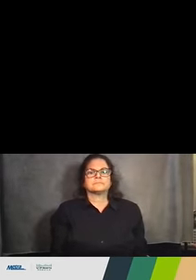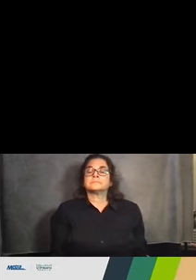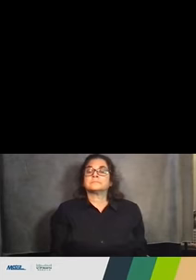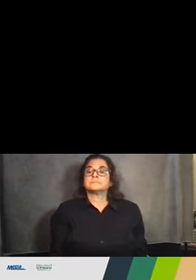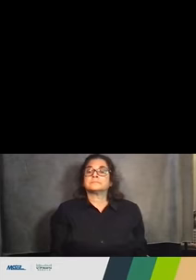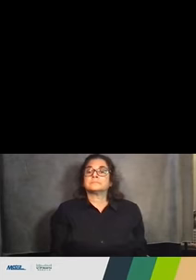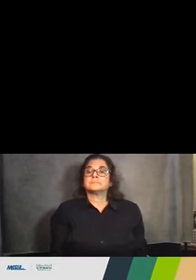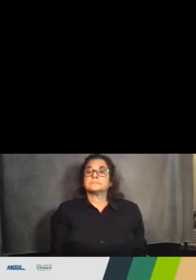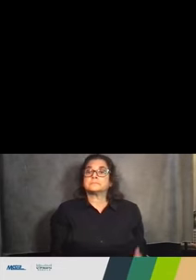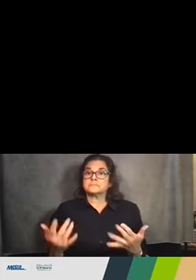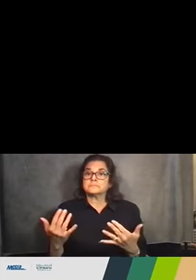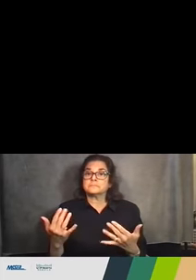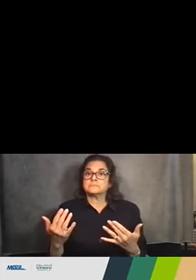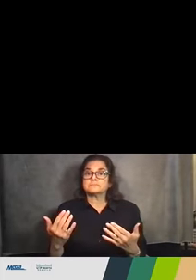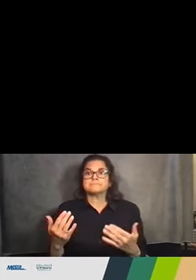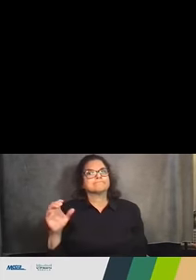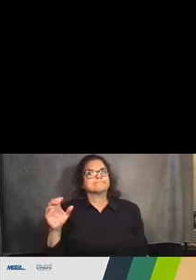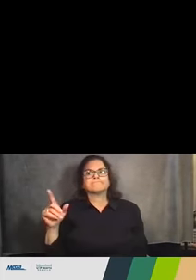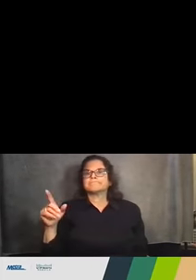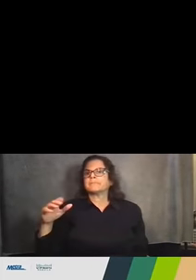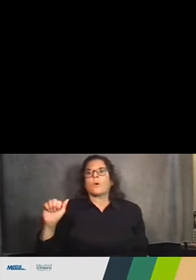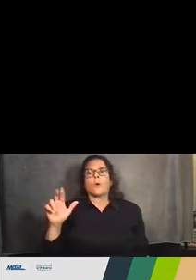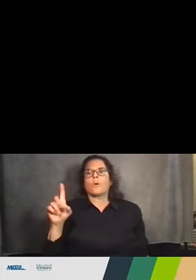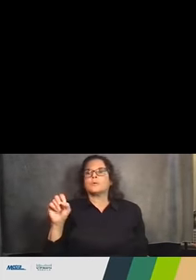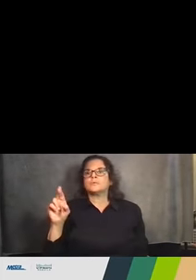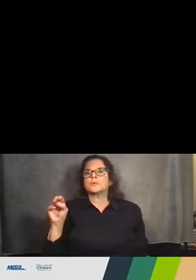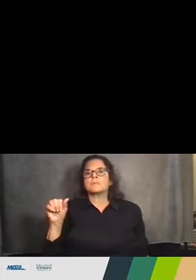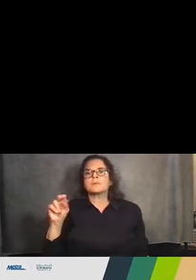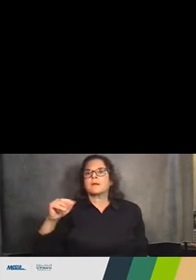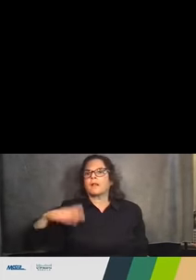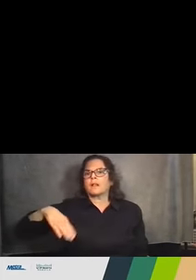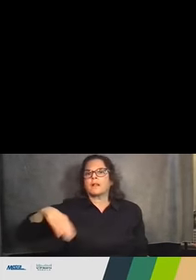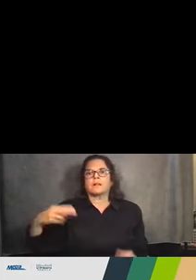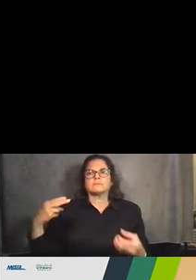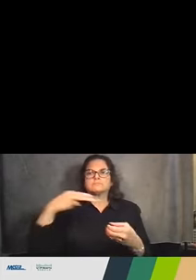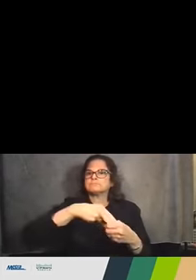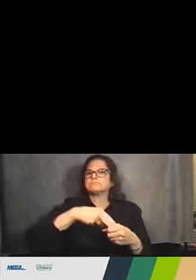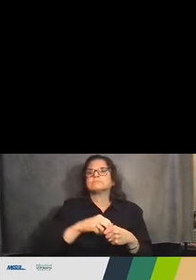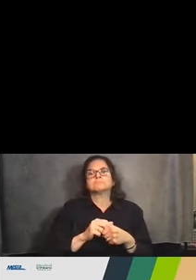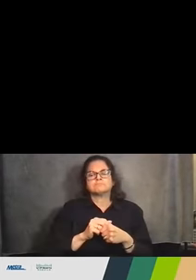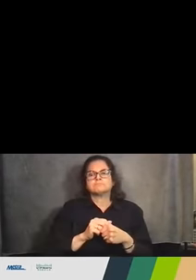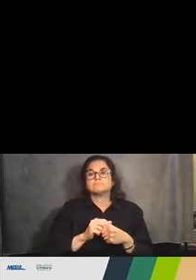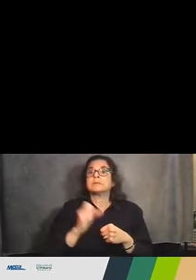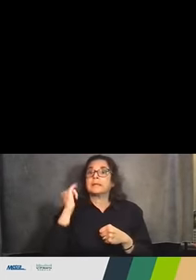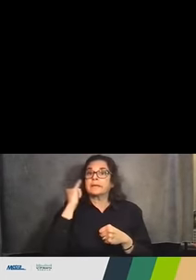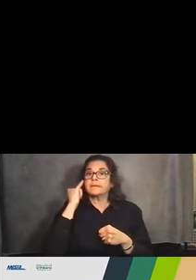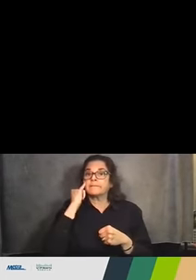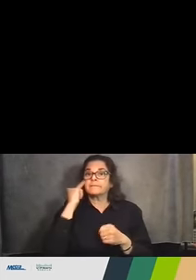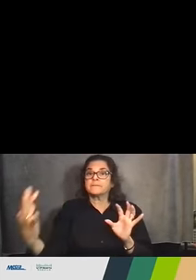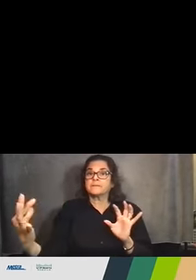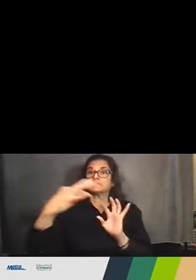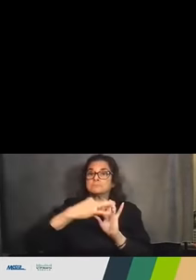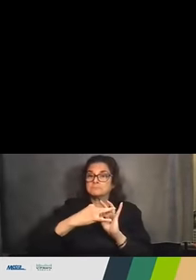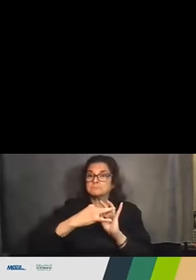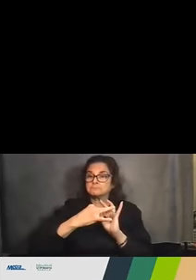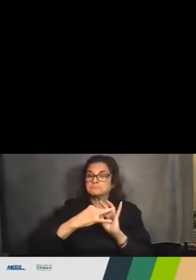So, it looks like he might not be on just yet. If he does join us, feel free